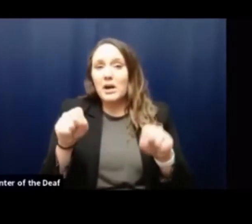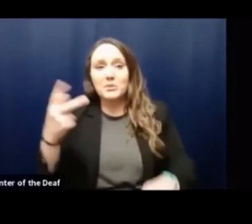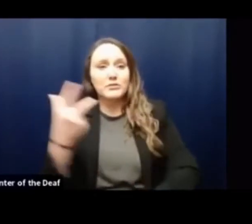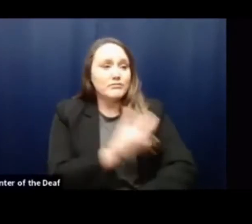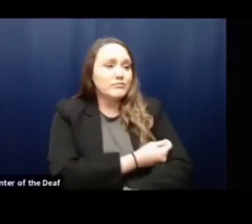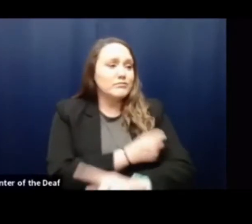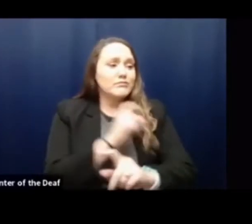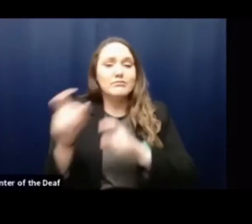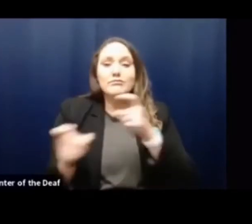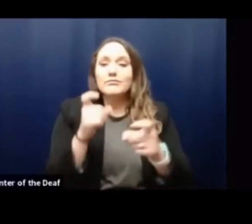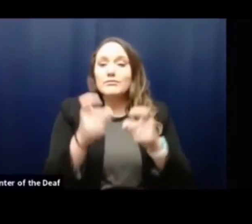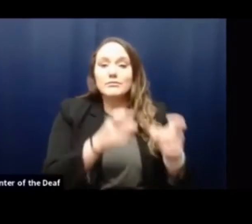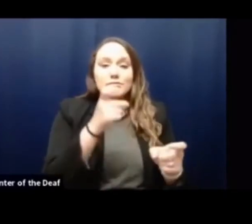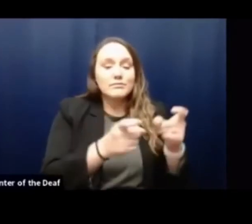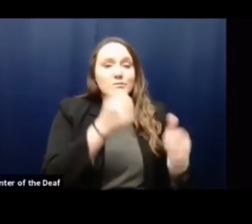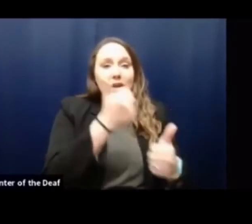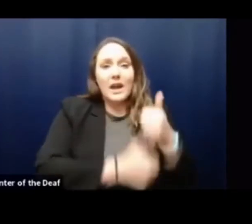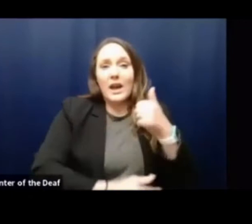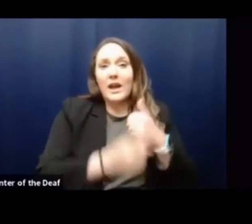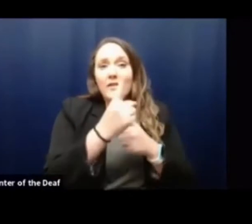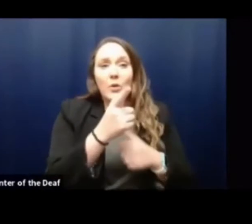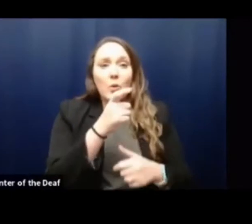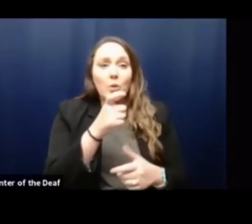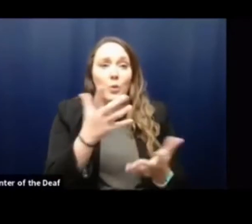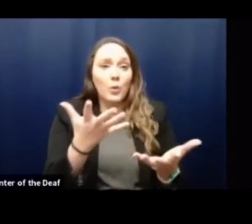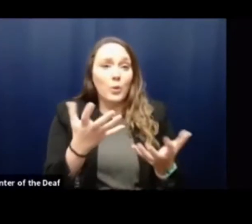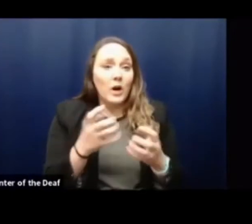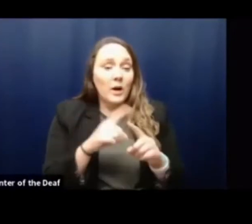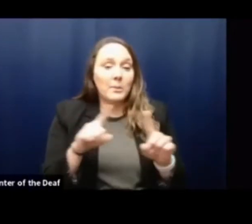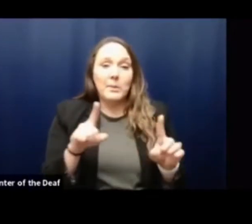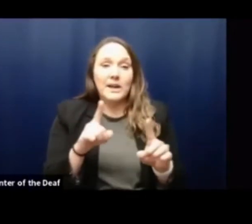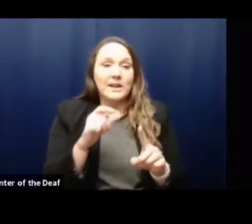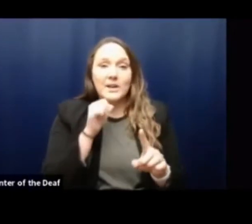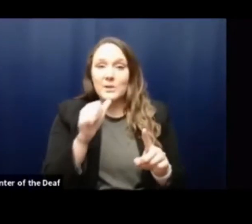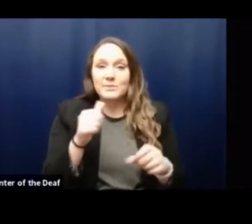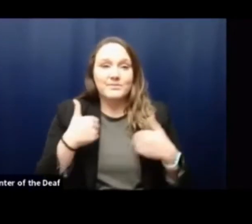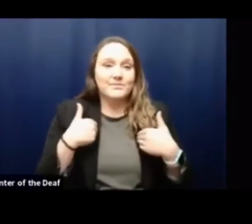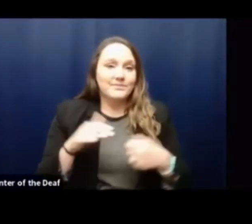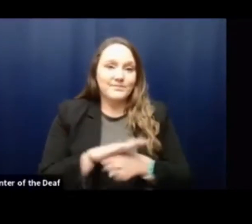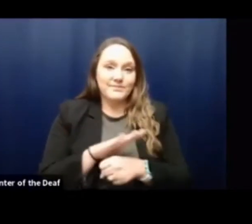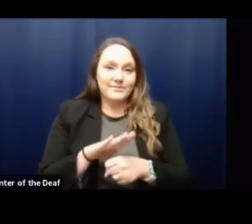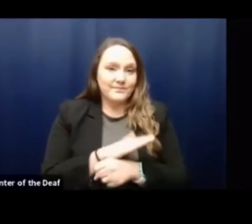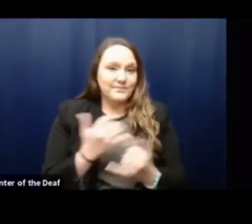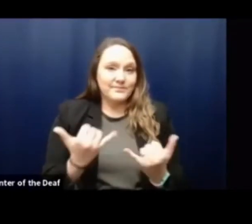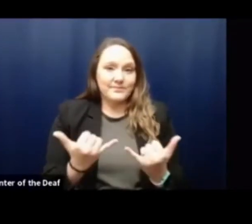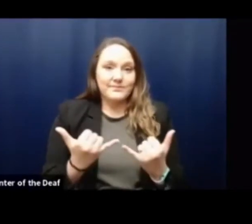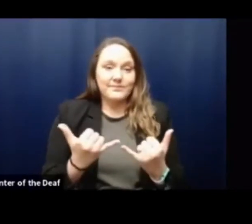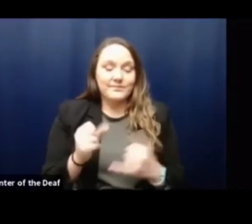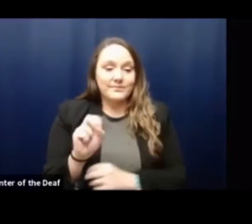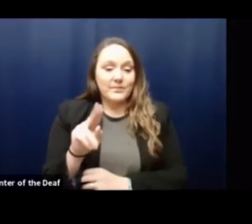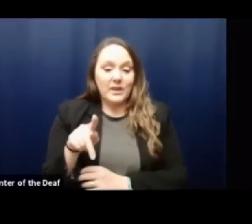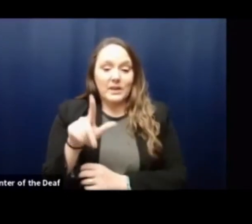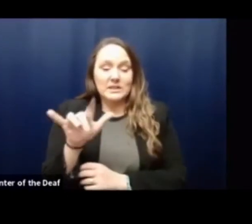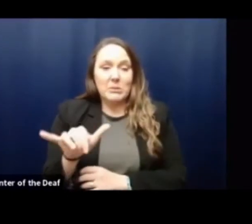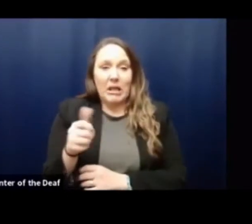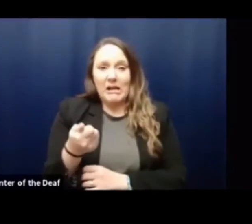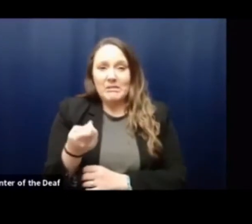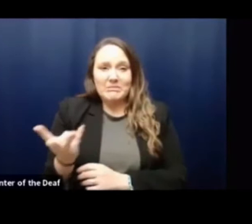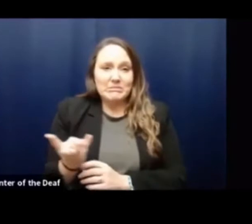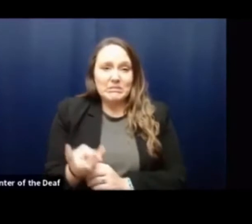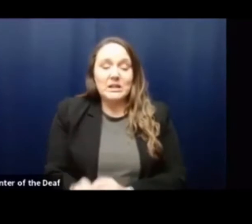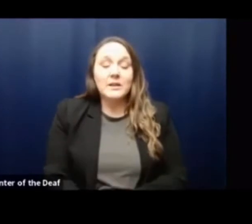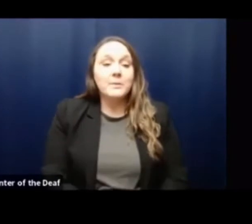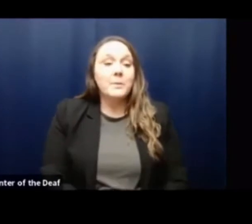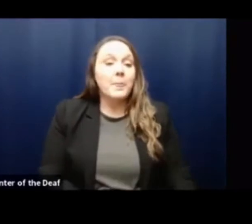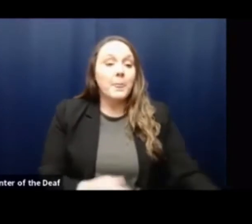to receive a vaccine, we simply do not have the supply to keep up with the demand at this time. To put it in perspective, there are